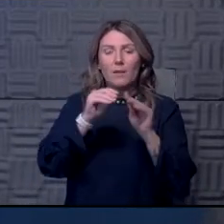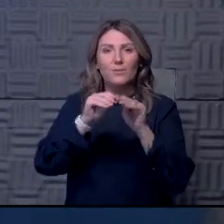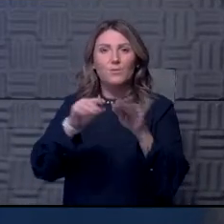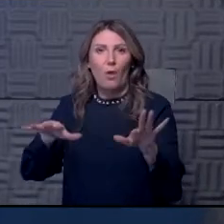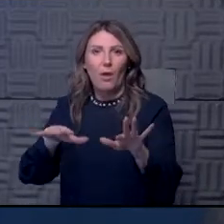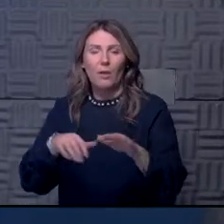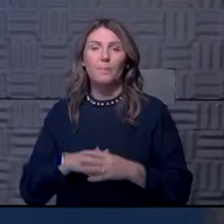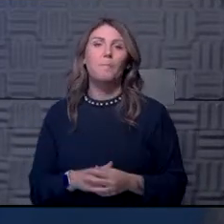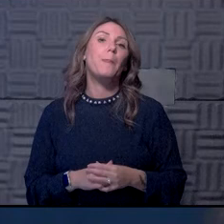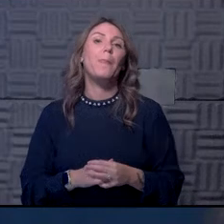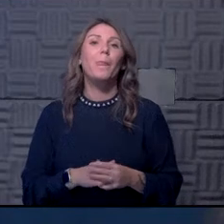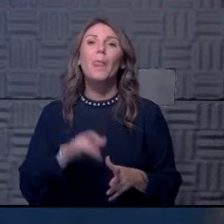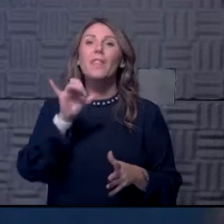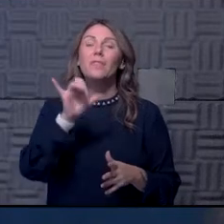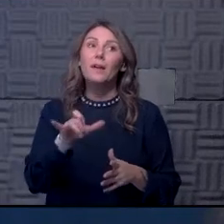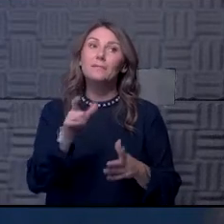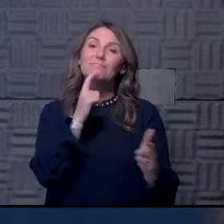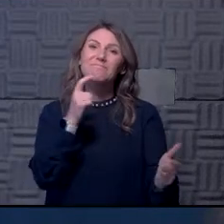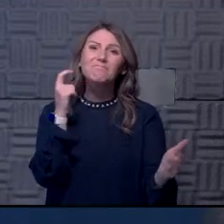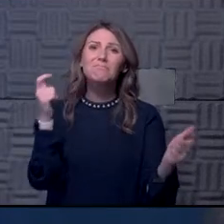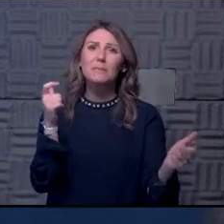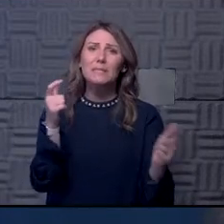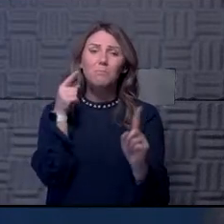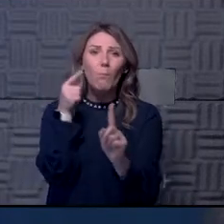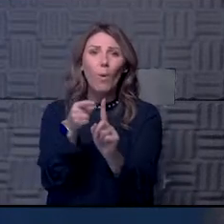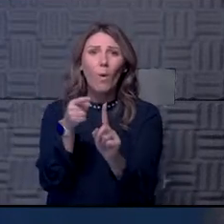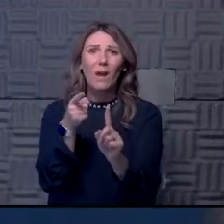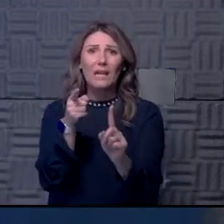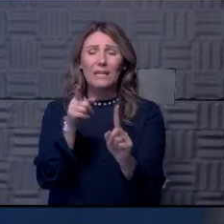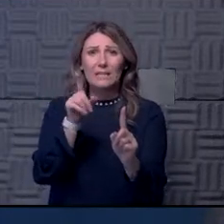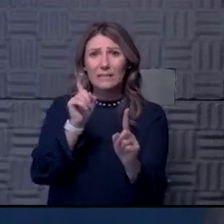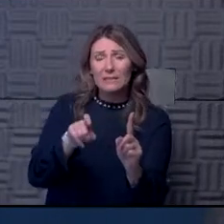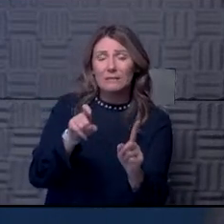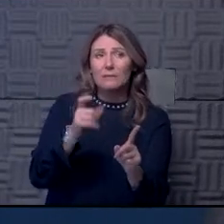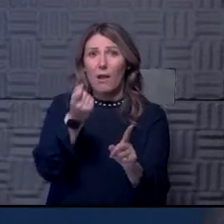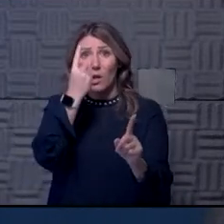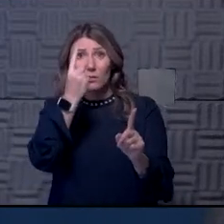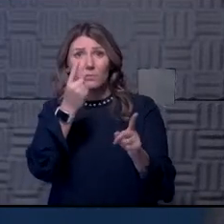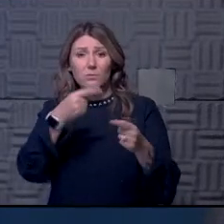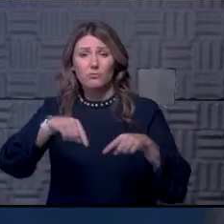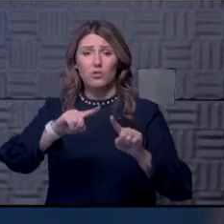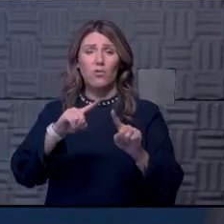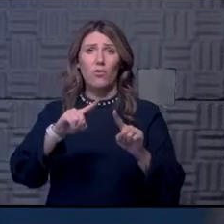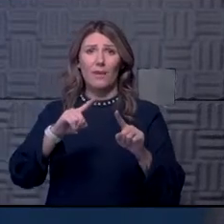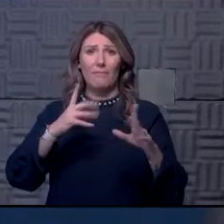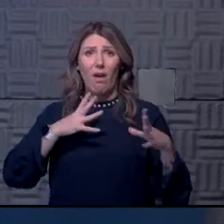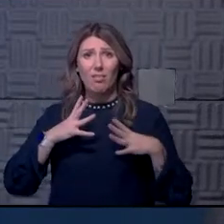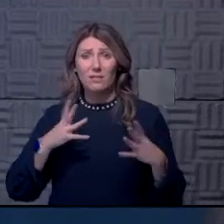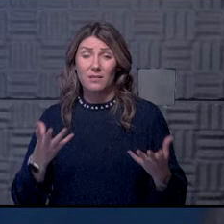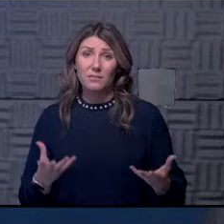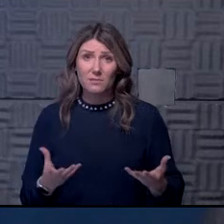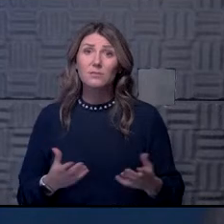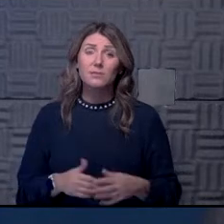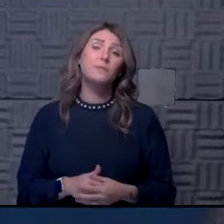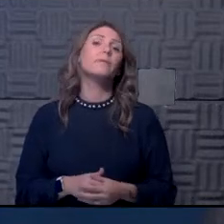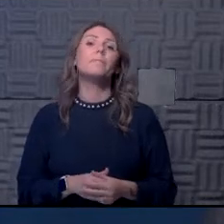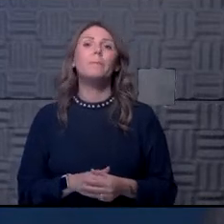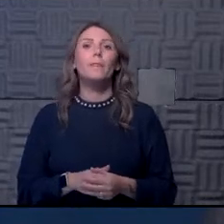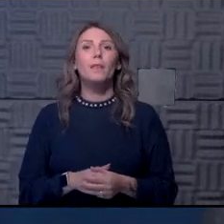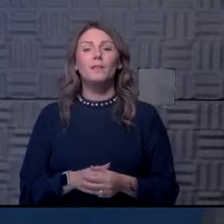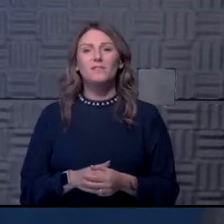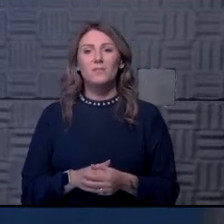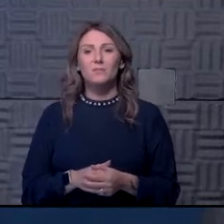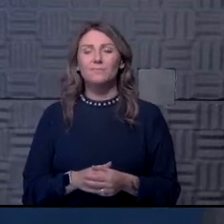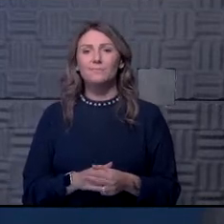and that's, that's probably the biggest lesson that, uh, we could take with us heading into, heading into the holidays here. Uh, is just the need